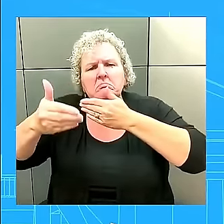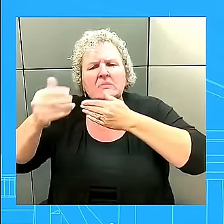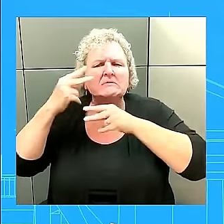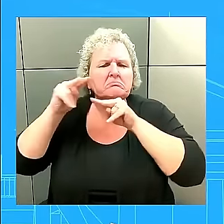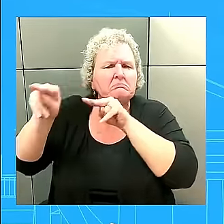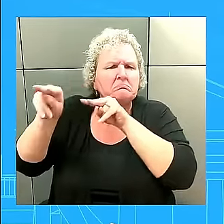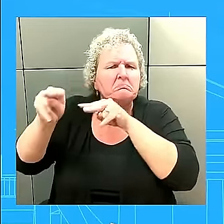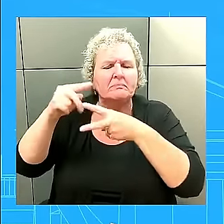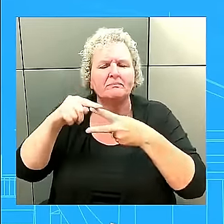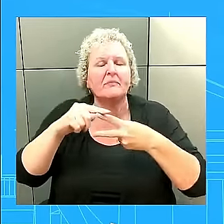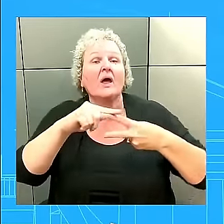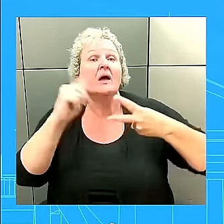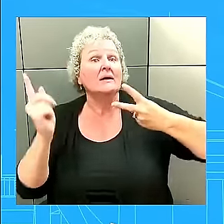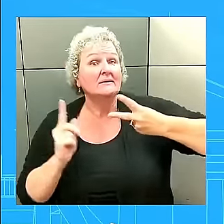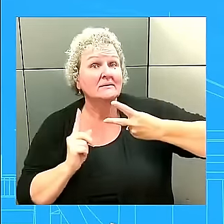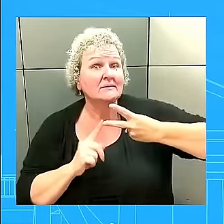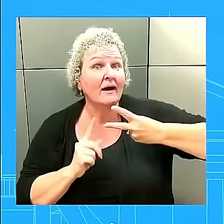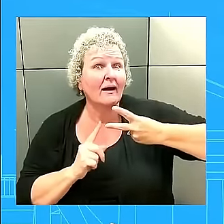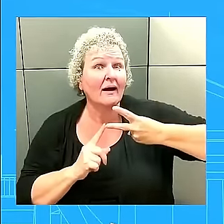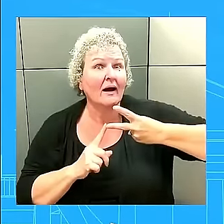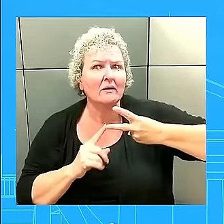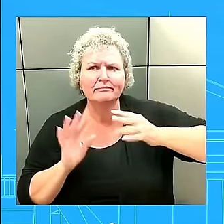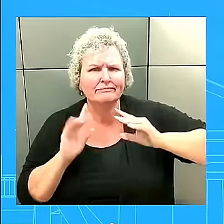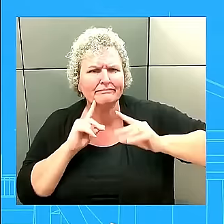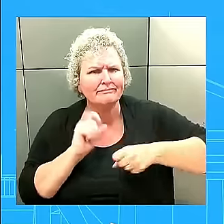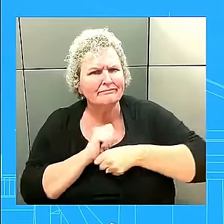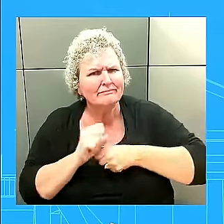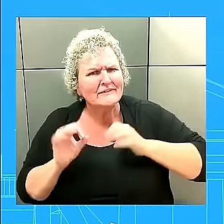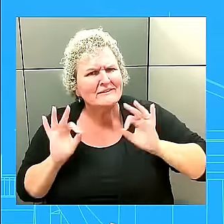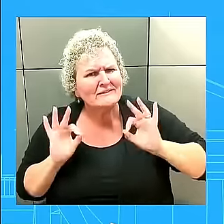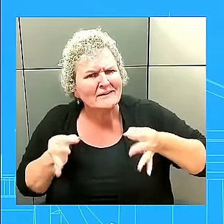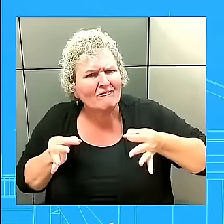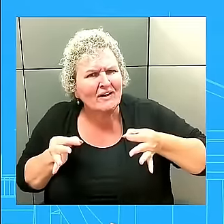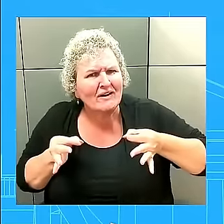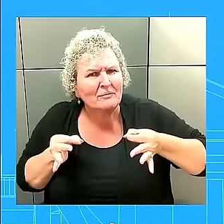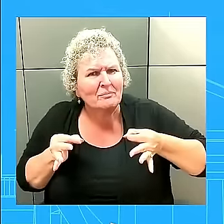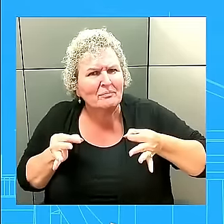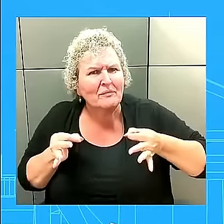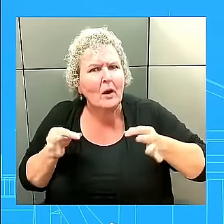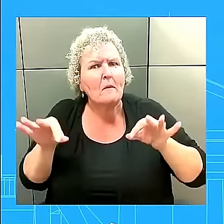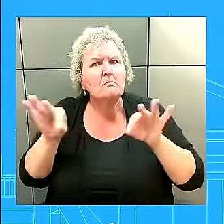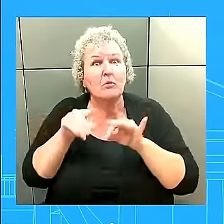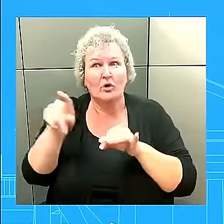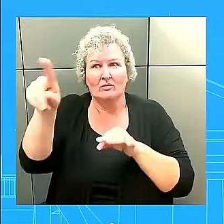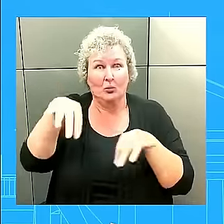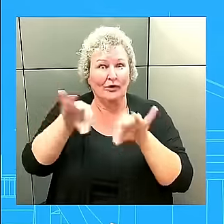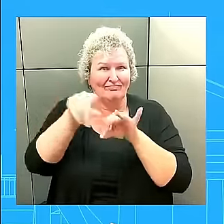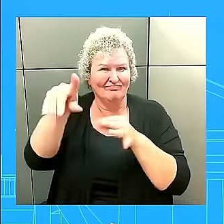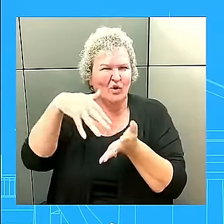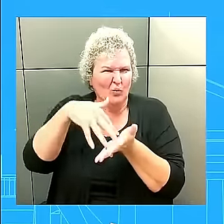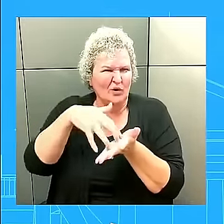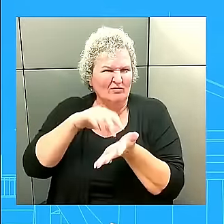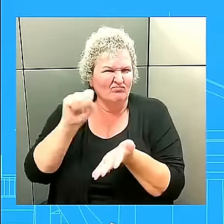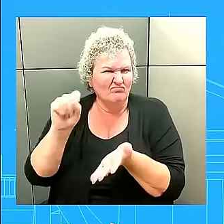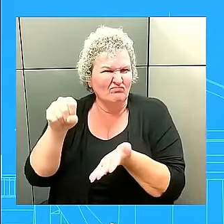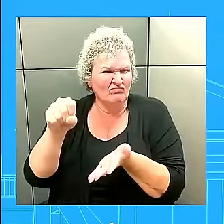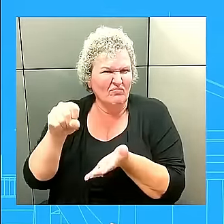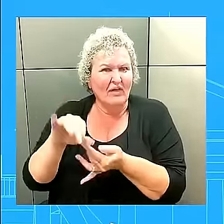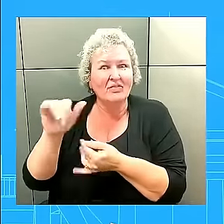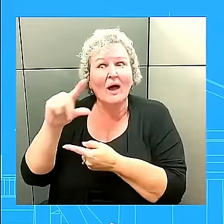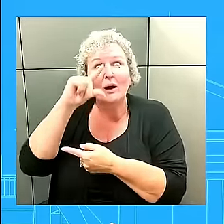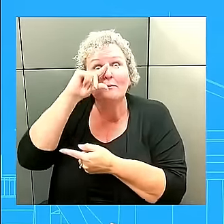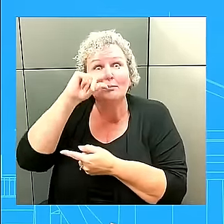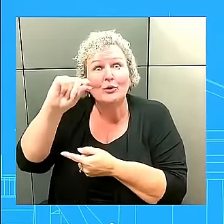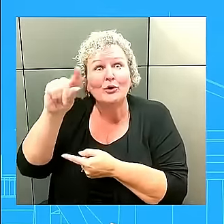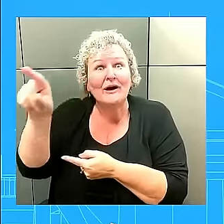As we've also said, yes, I've called this a sign of desperation and a sign of weakness. And it's not like Mr. Putin's being very honest with the Russian people about what he's doing